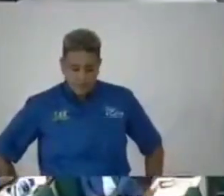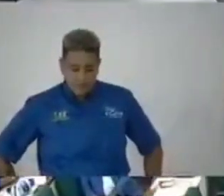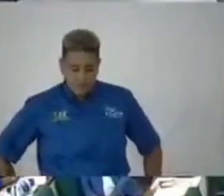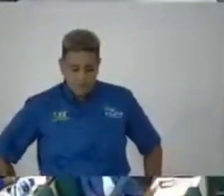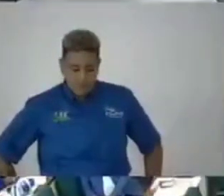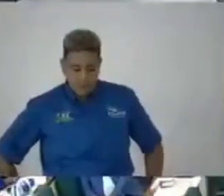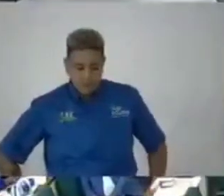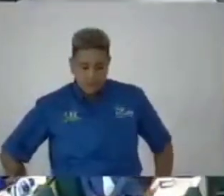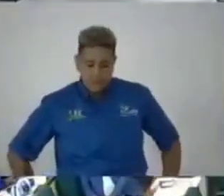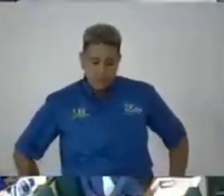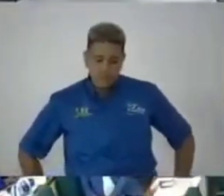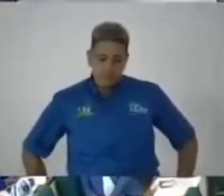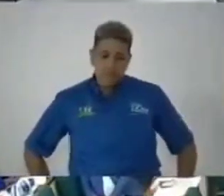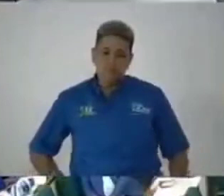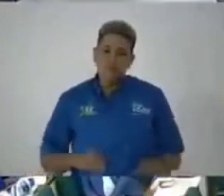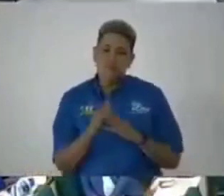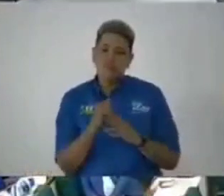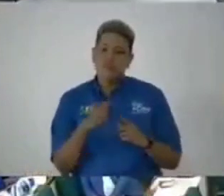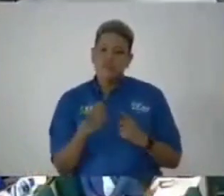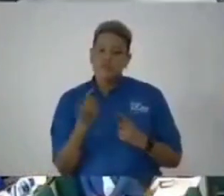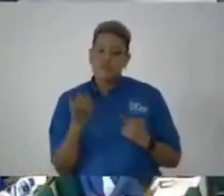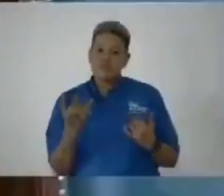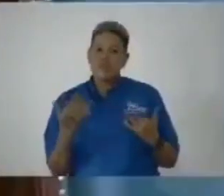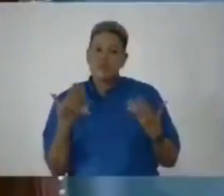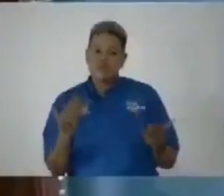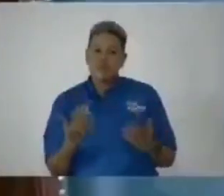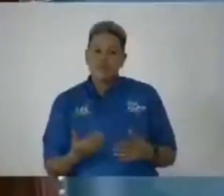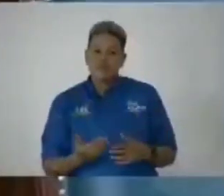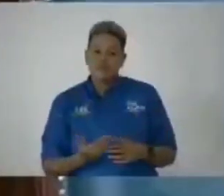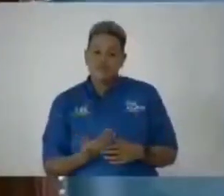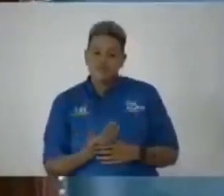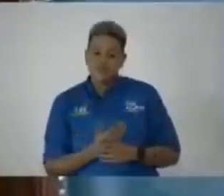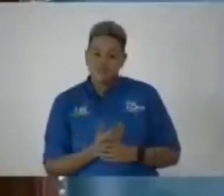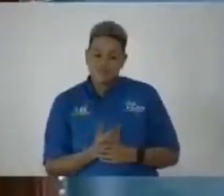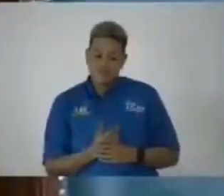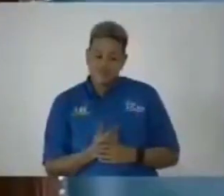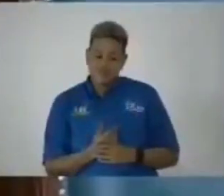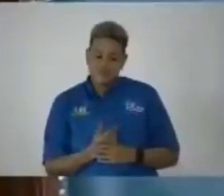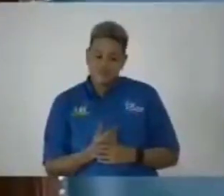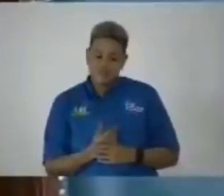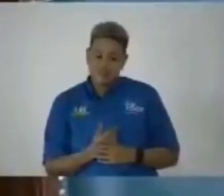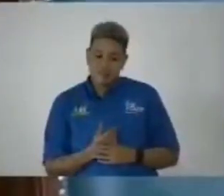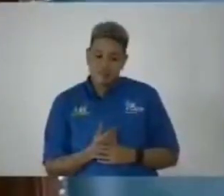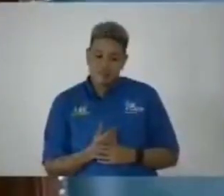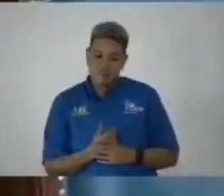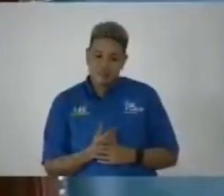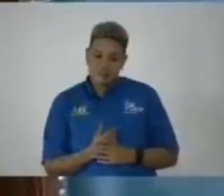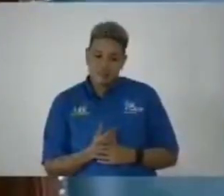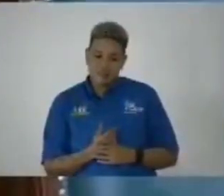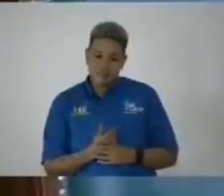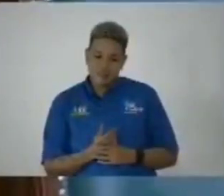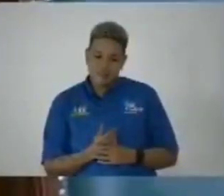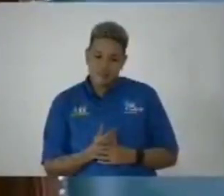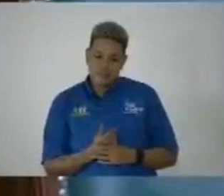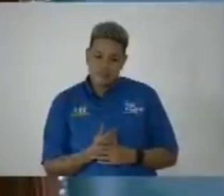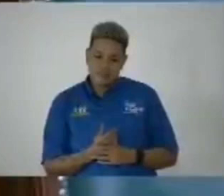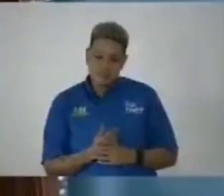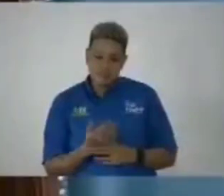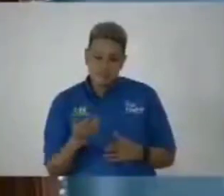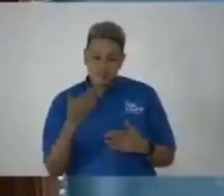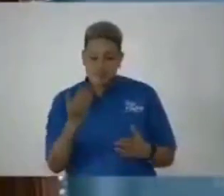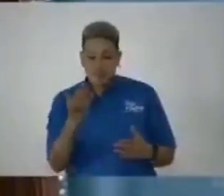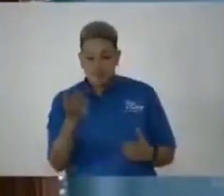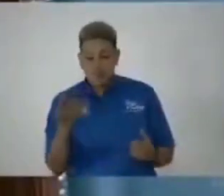Madam Speaker, are you now exercising? Yes. Would you like to wait until after the member? It's okay?